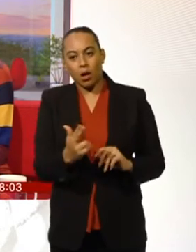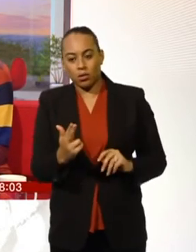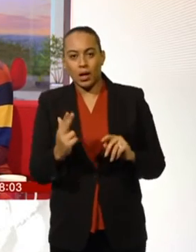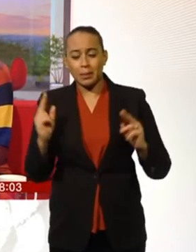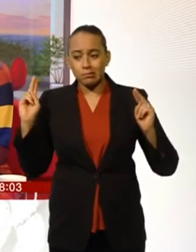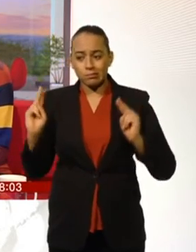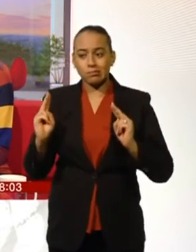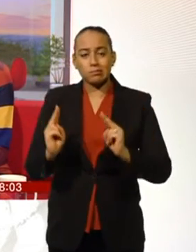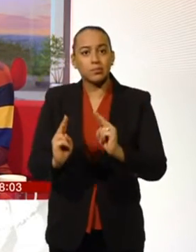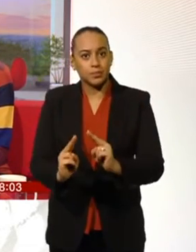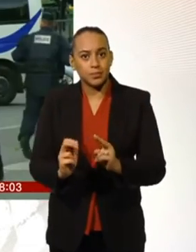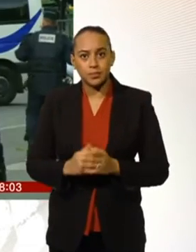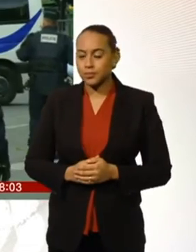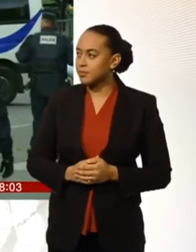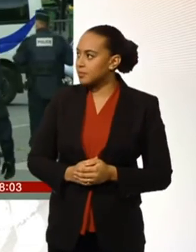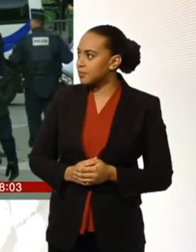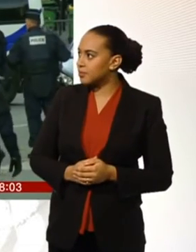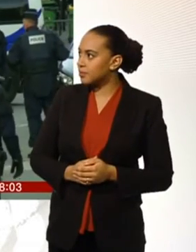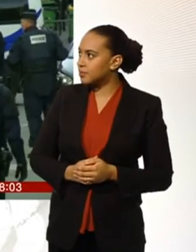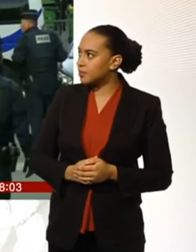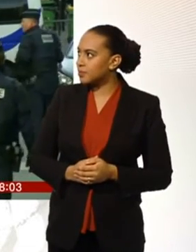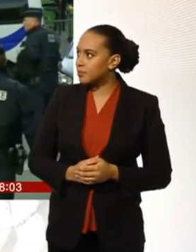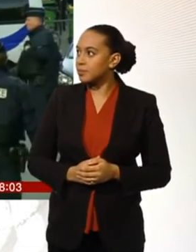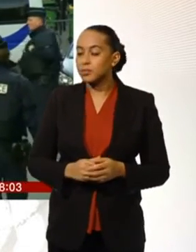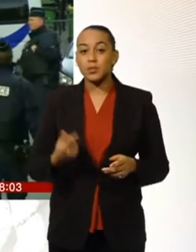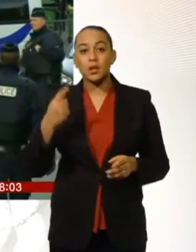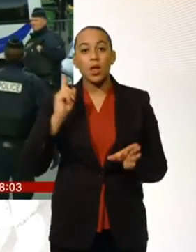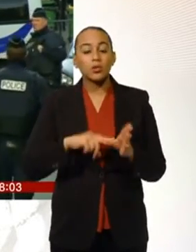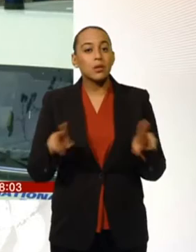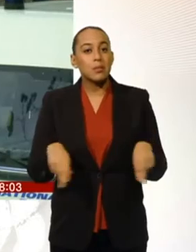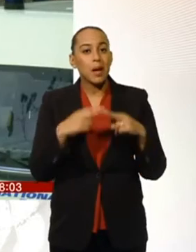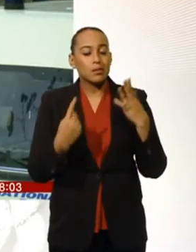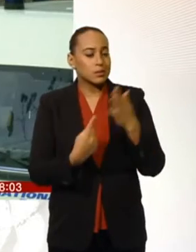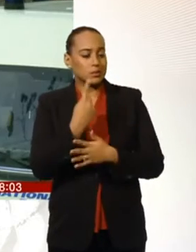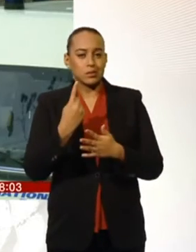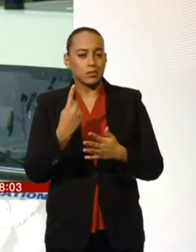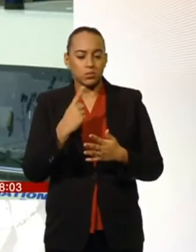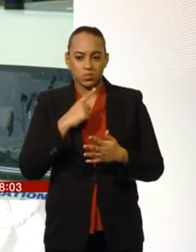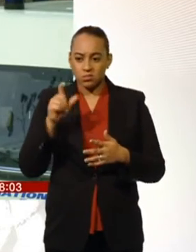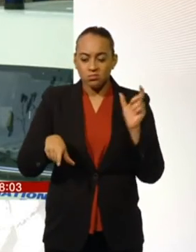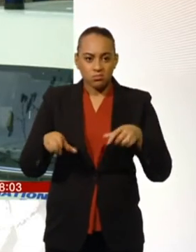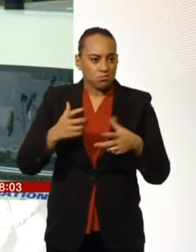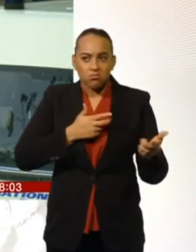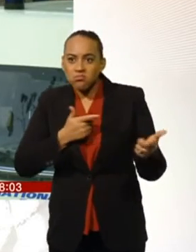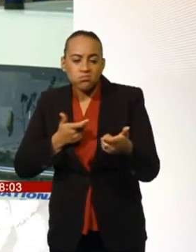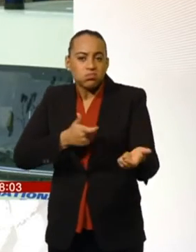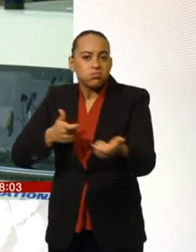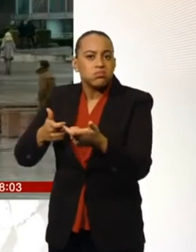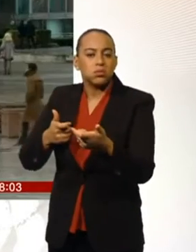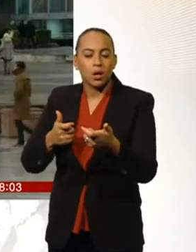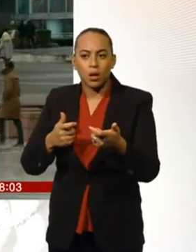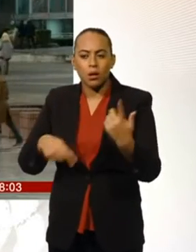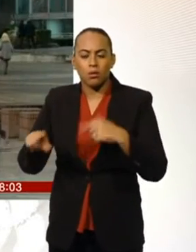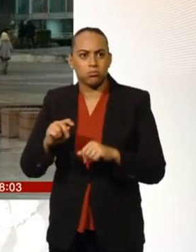Danny Shaw, has more details. The attacks in Paris last year involving marauding gunmen prompted Scotland Yard to